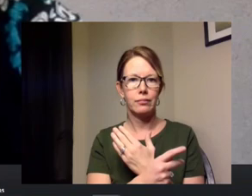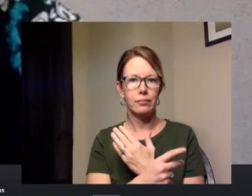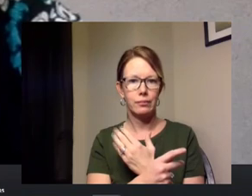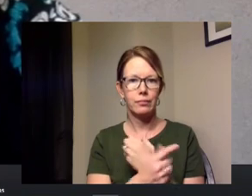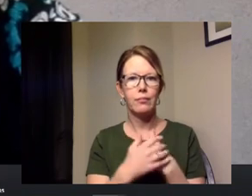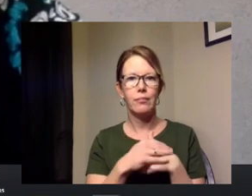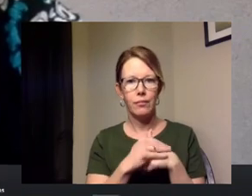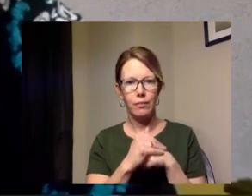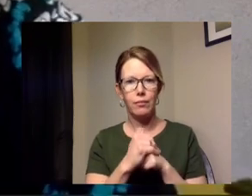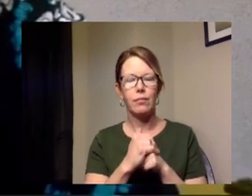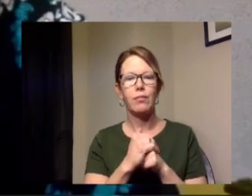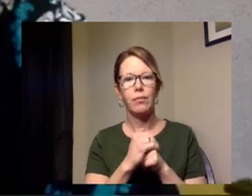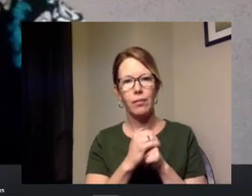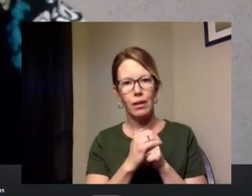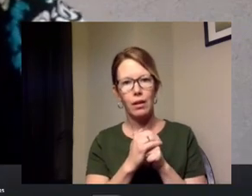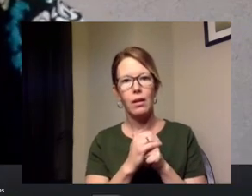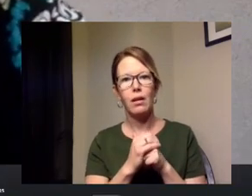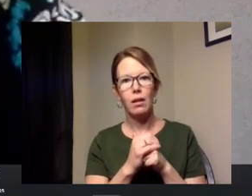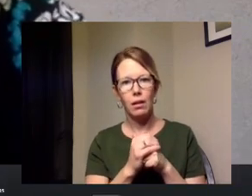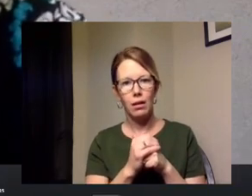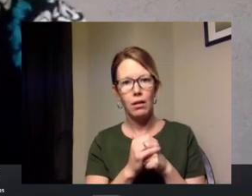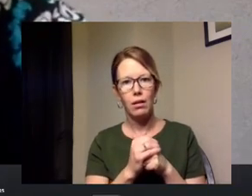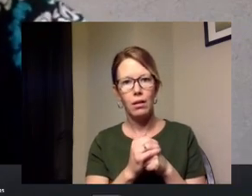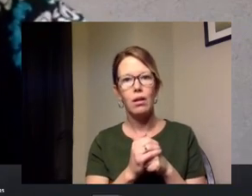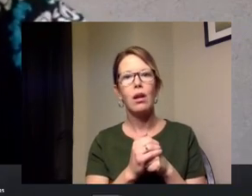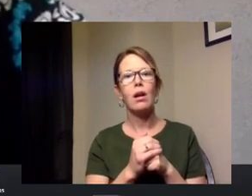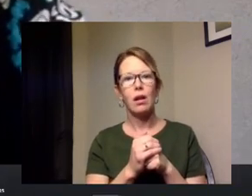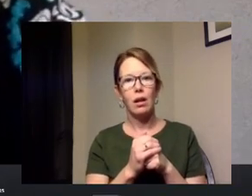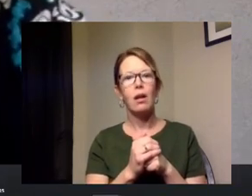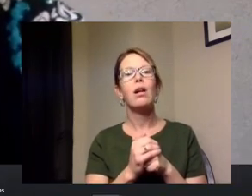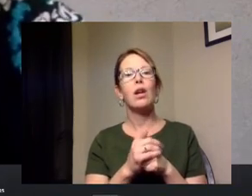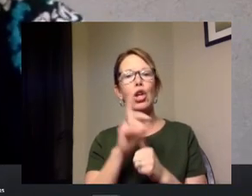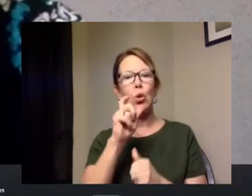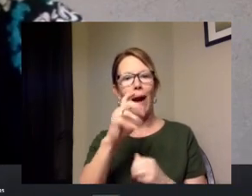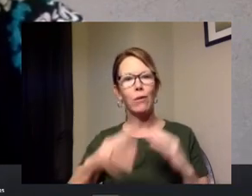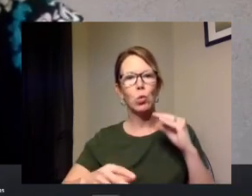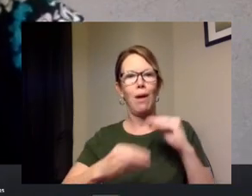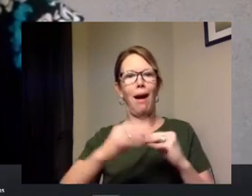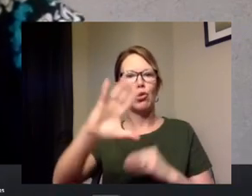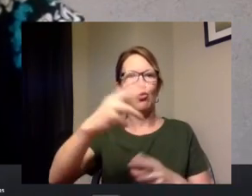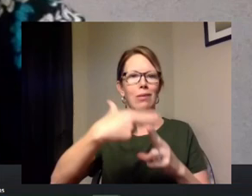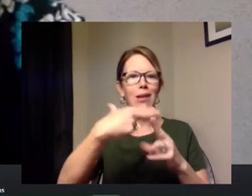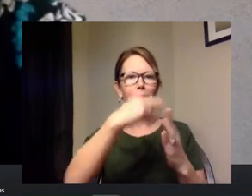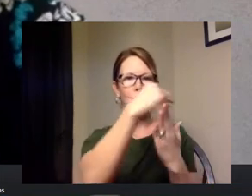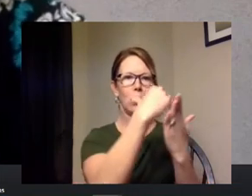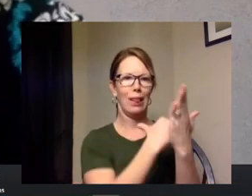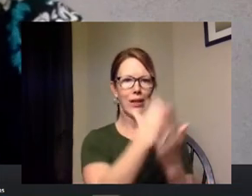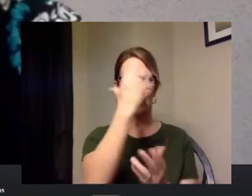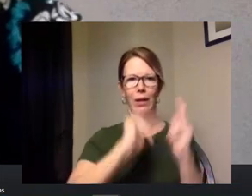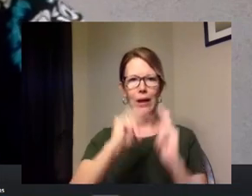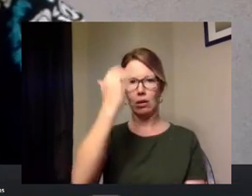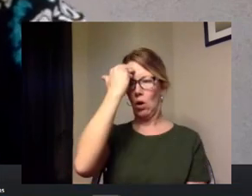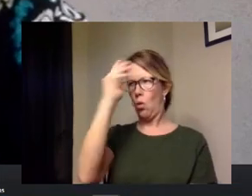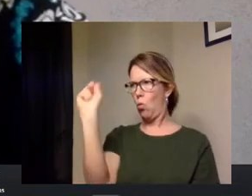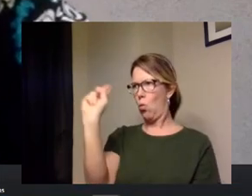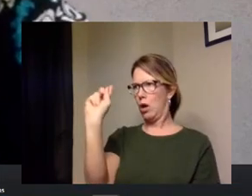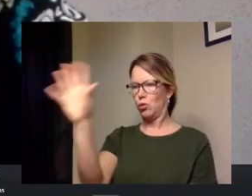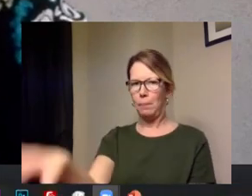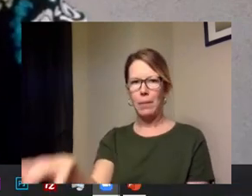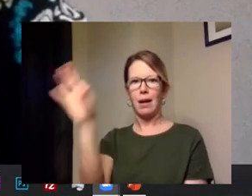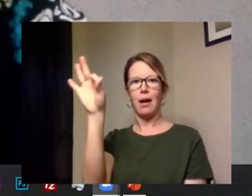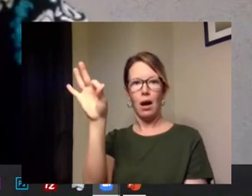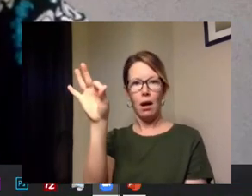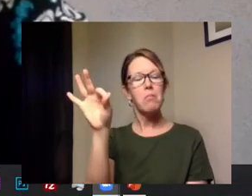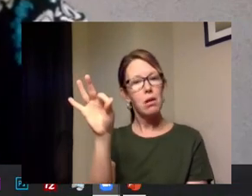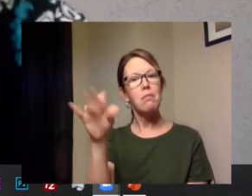you do have to get onto a list to participate so they know where to pick up food but it